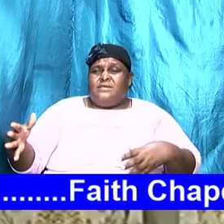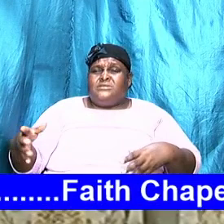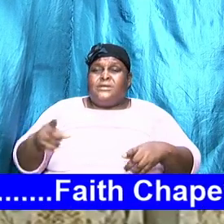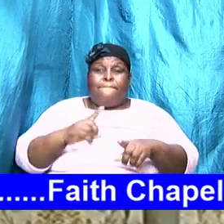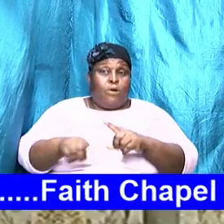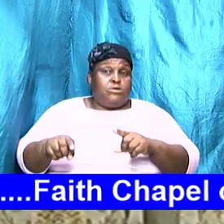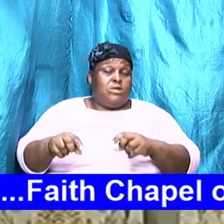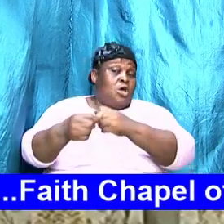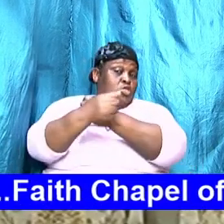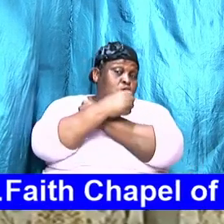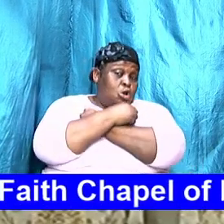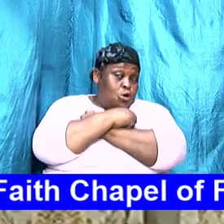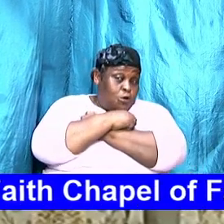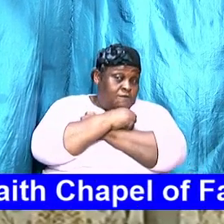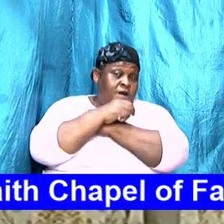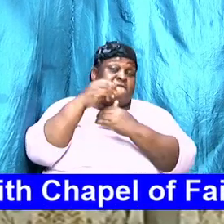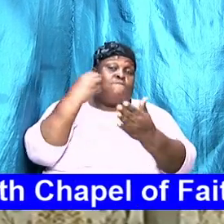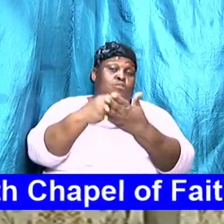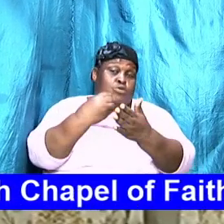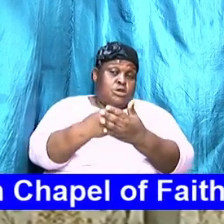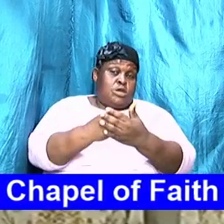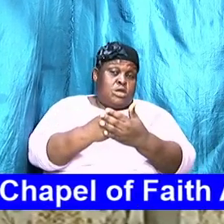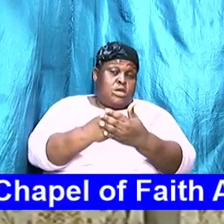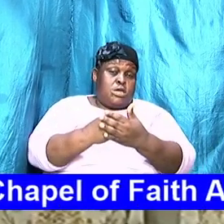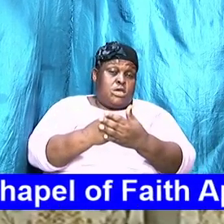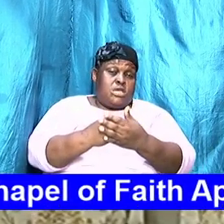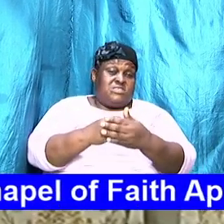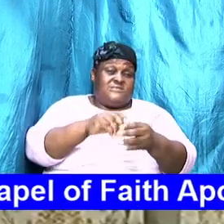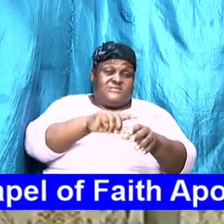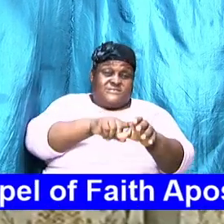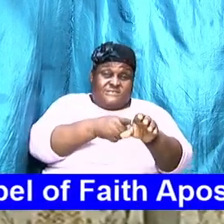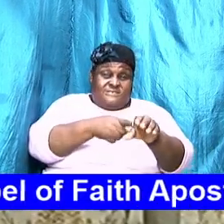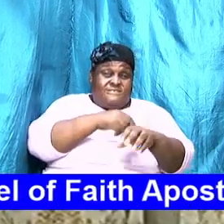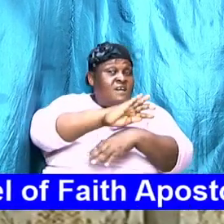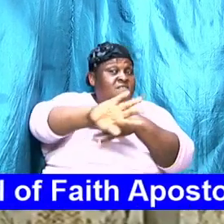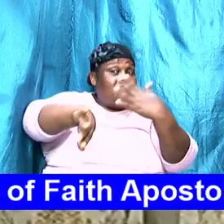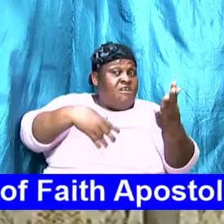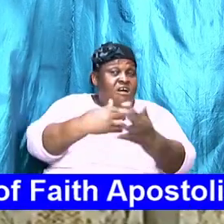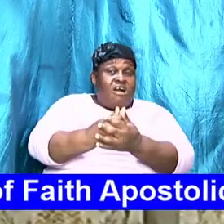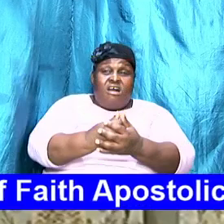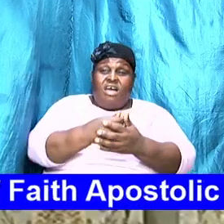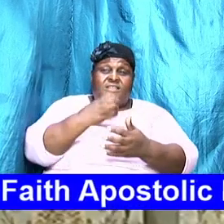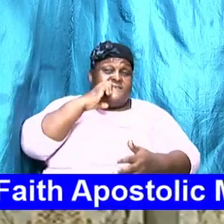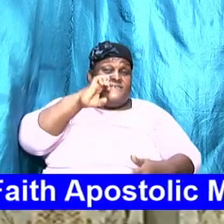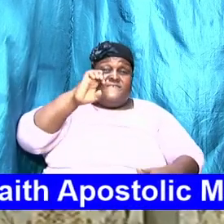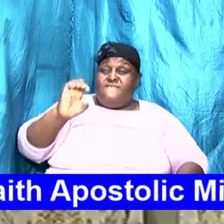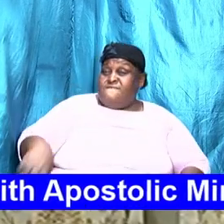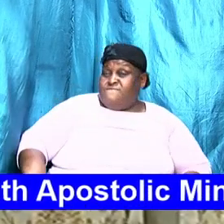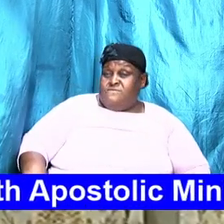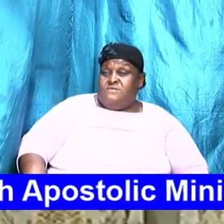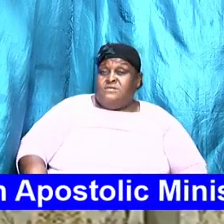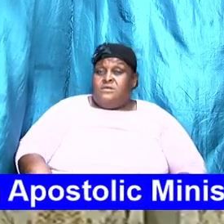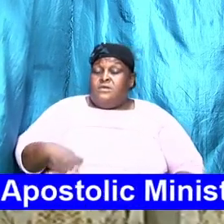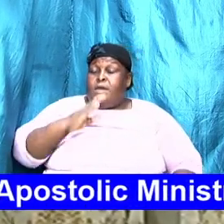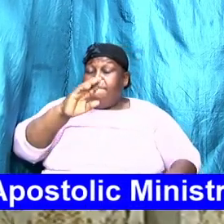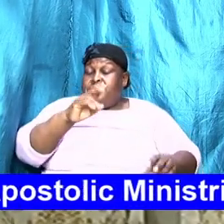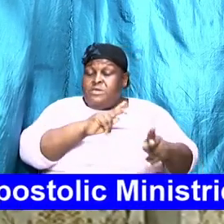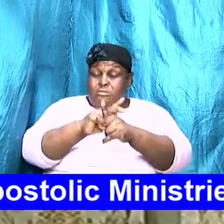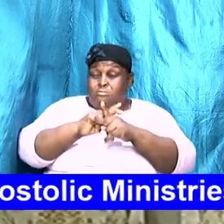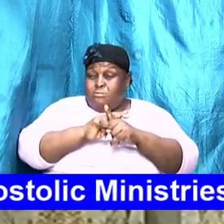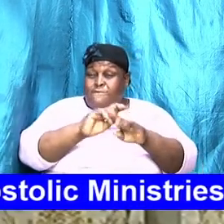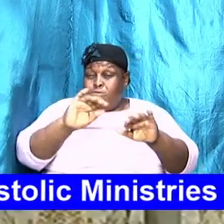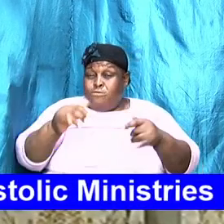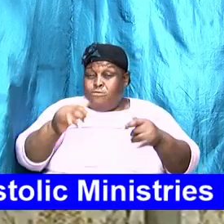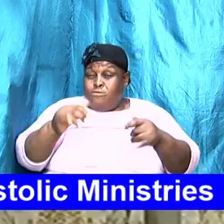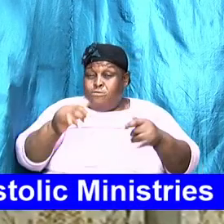and we have to be careful how we love paper to the extent that we